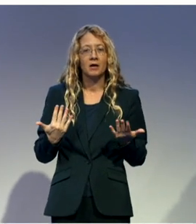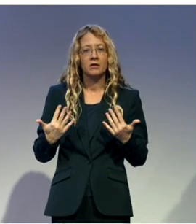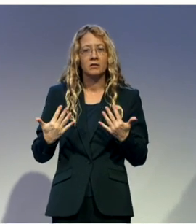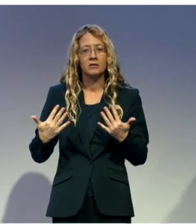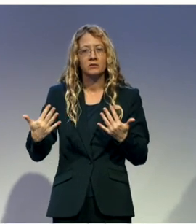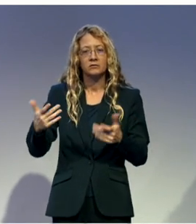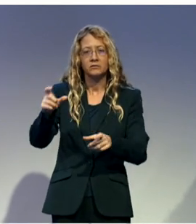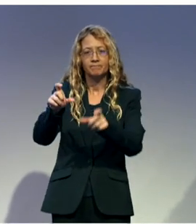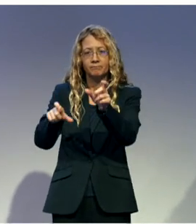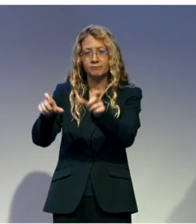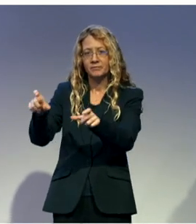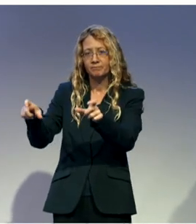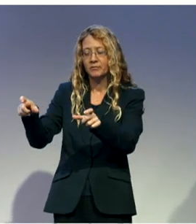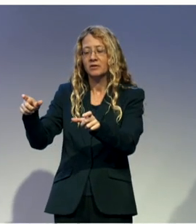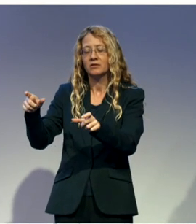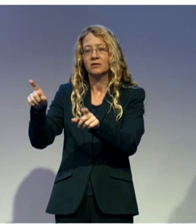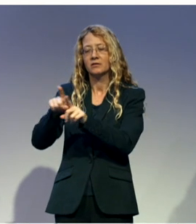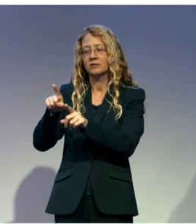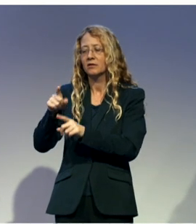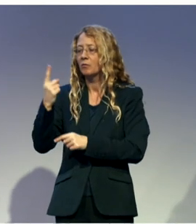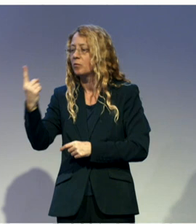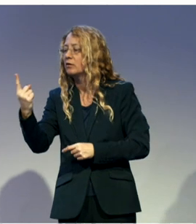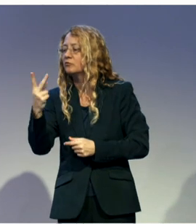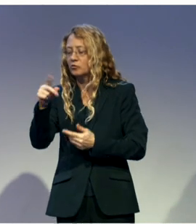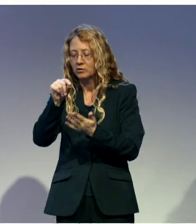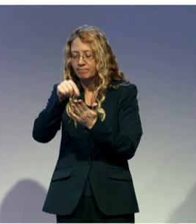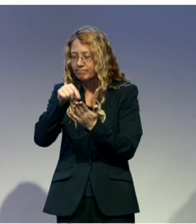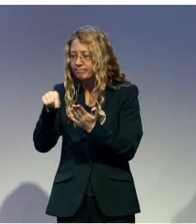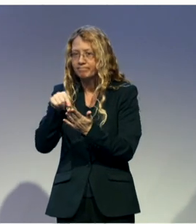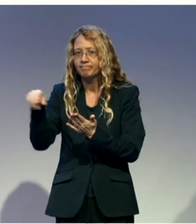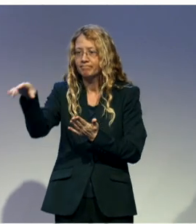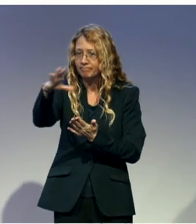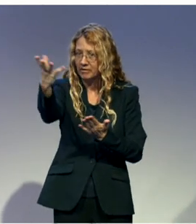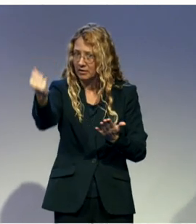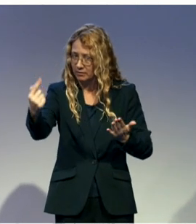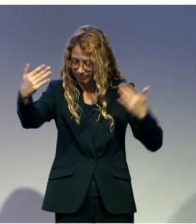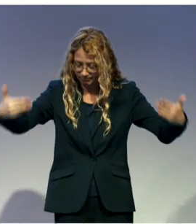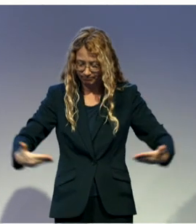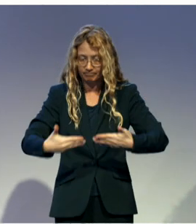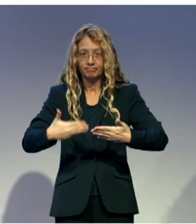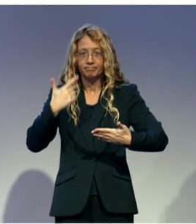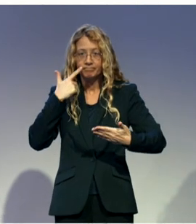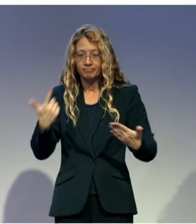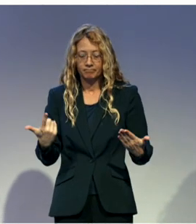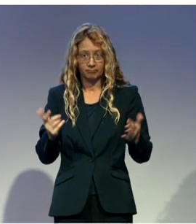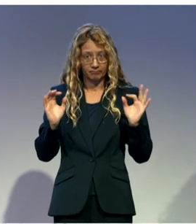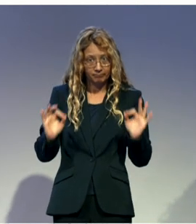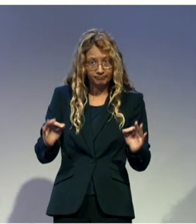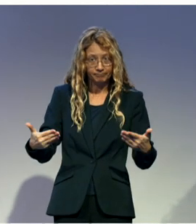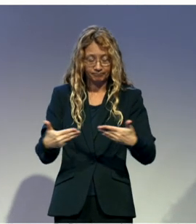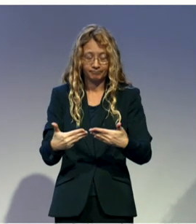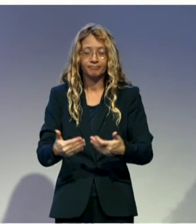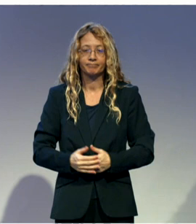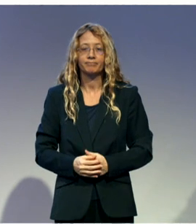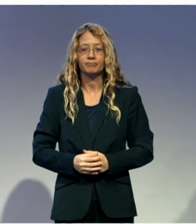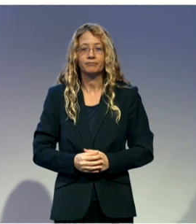that we compare the data that we found and compare it to the data that the National